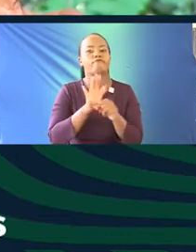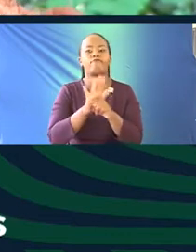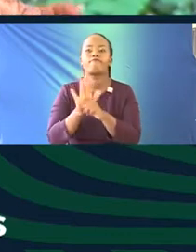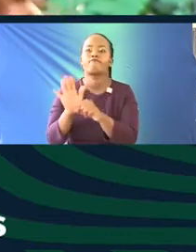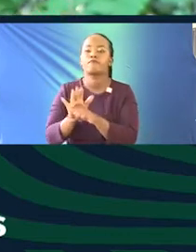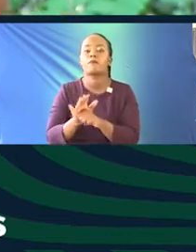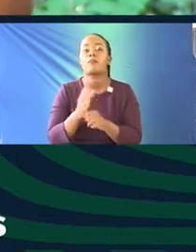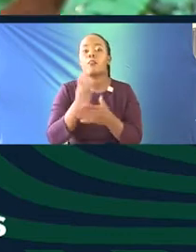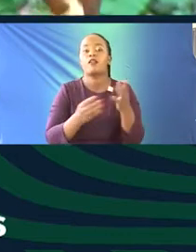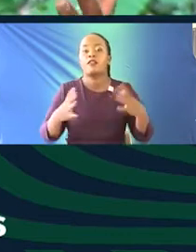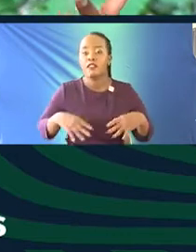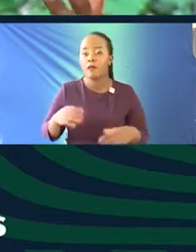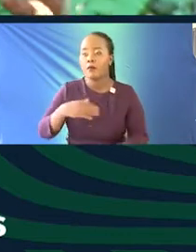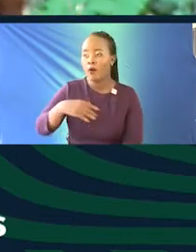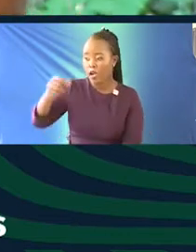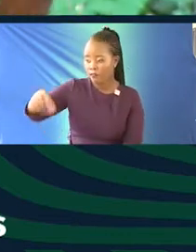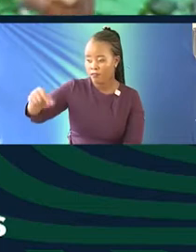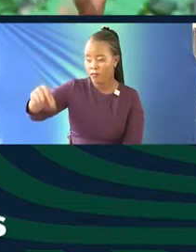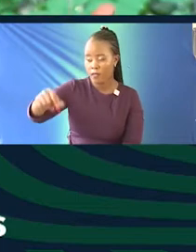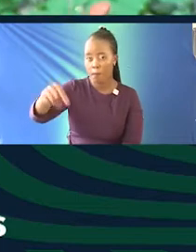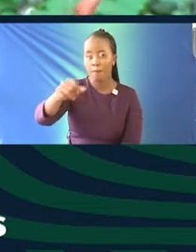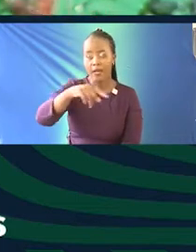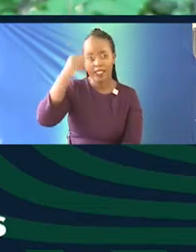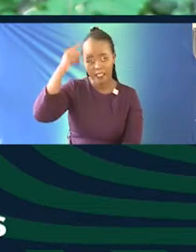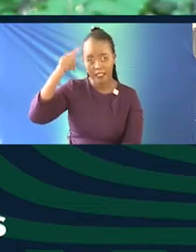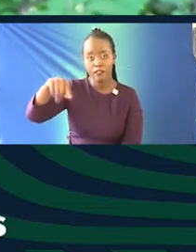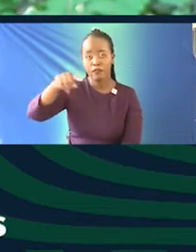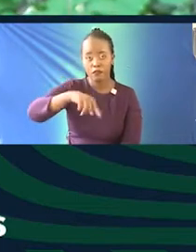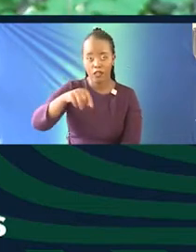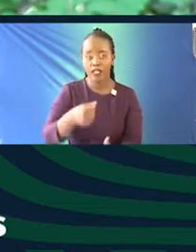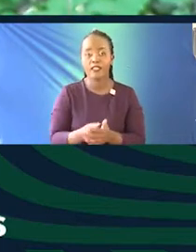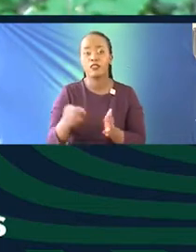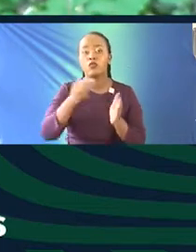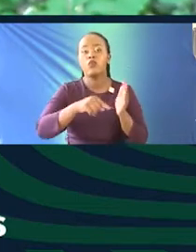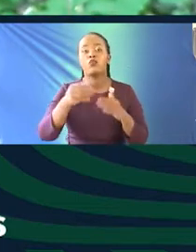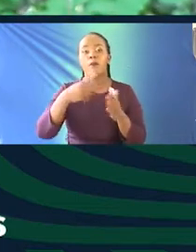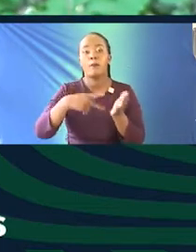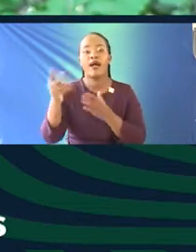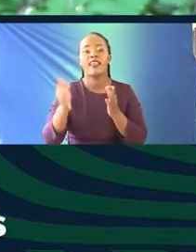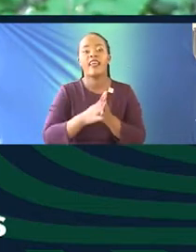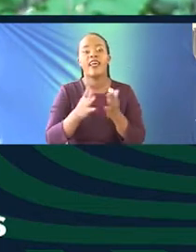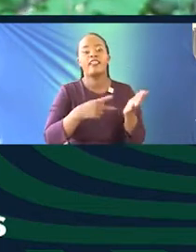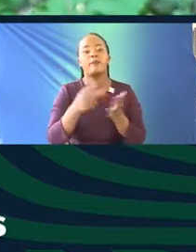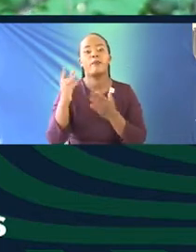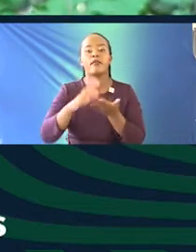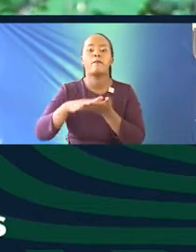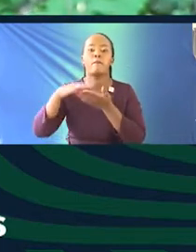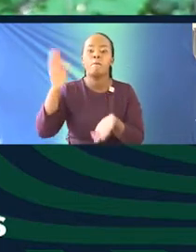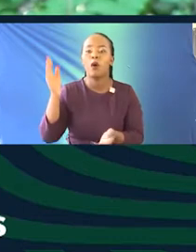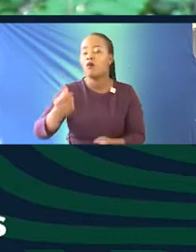tons that there are people who have planted these herbs and are planting for us and we buy from them. And actually, we pay more for